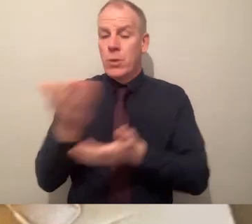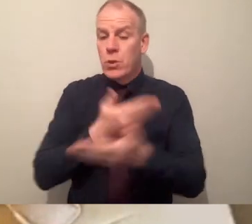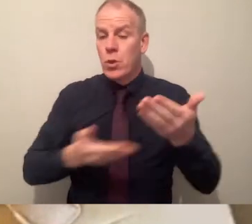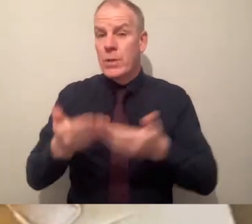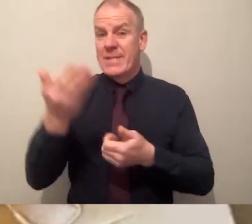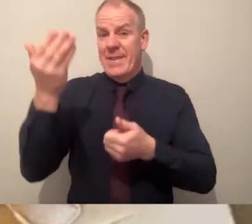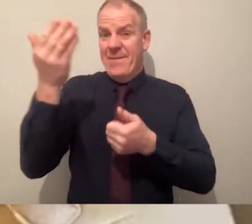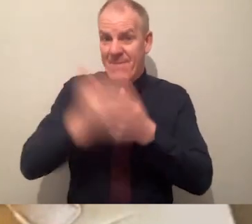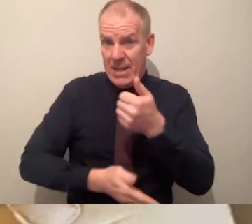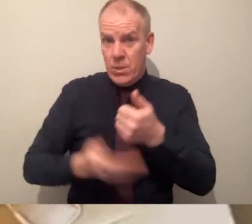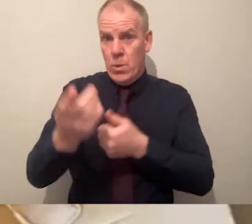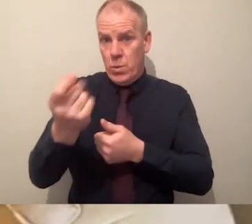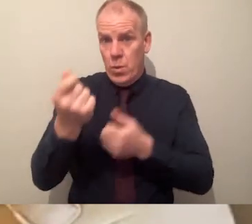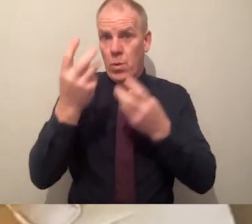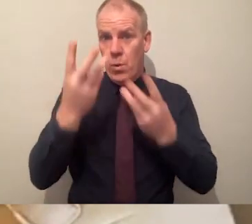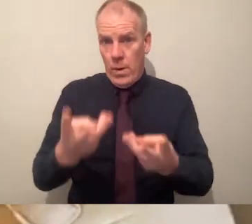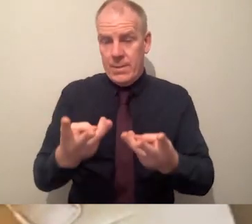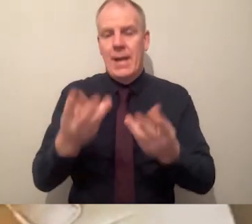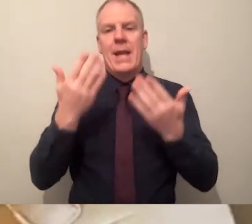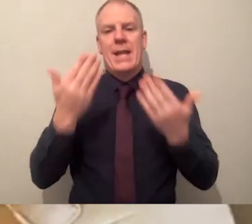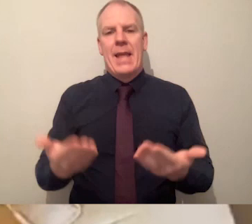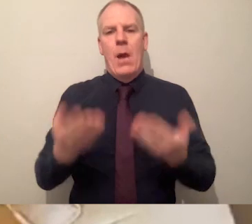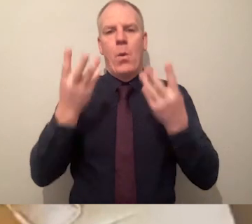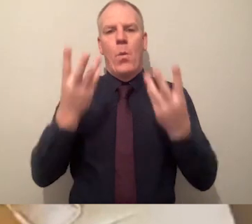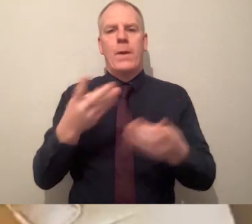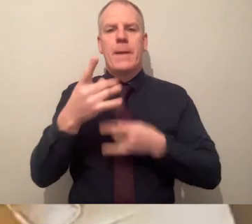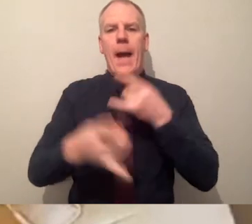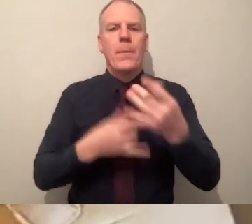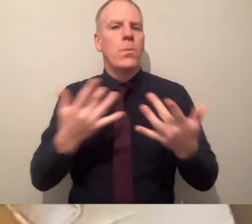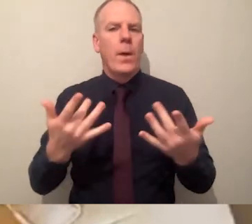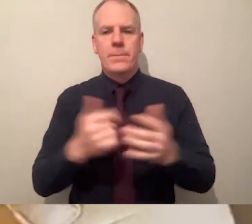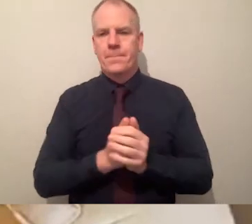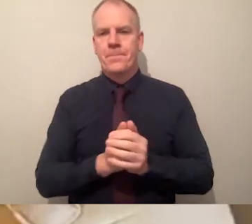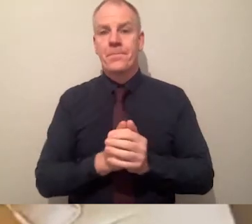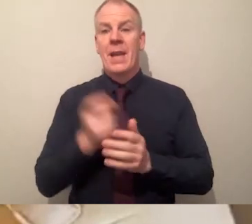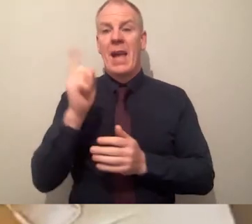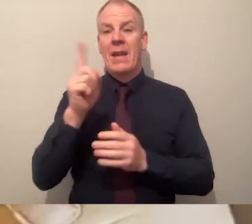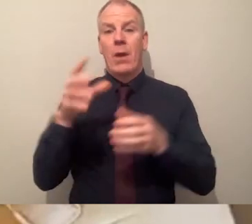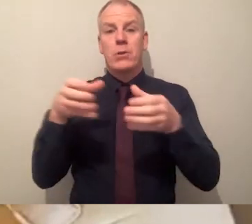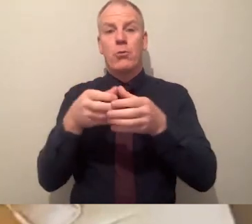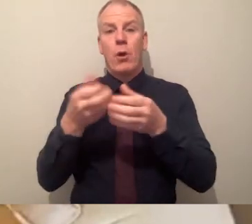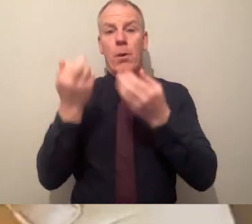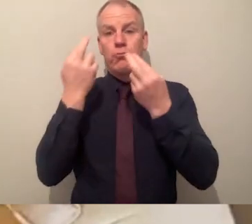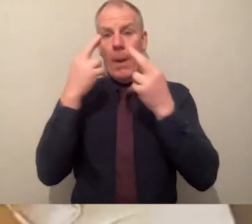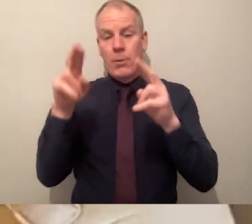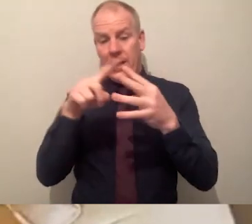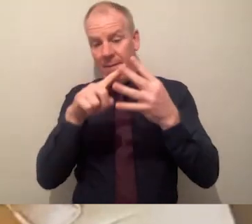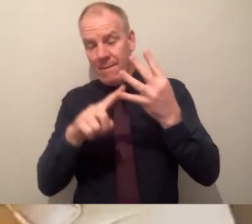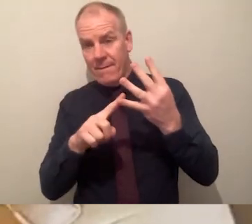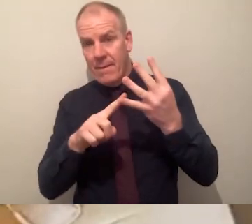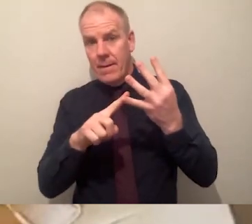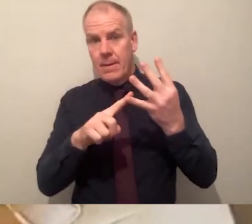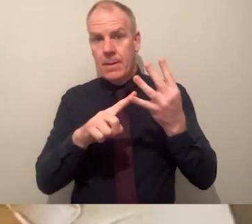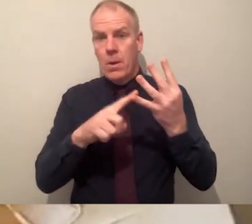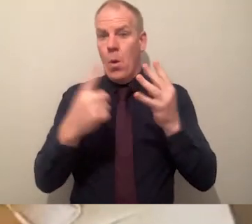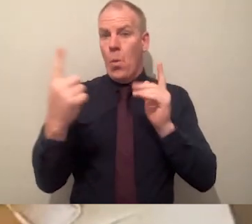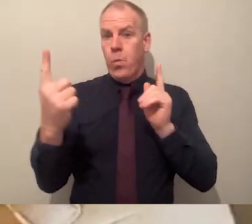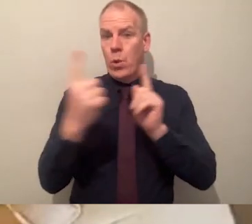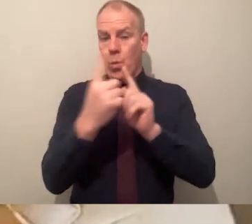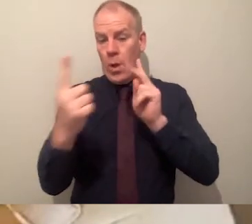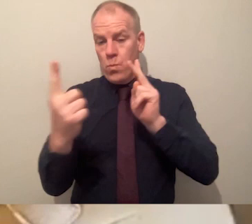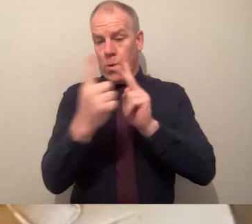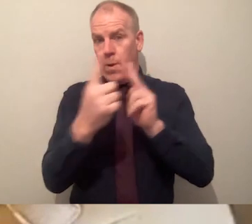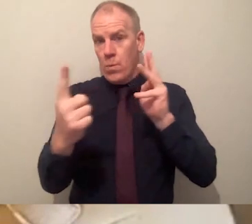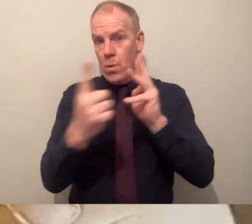To advance those discussions and to bring them to a conclusion I am now inviting the advisory group representatives to engage